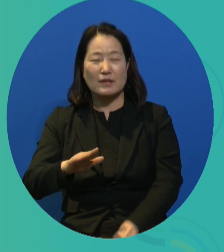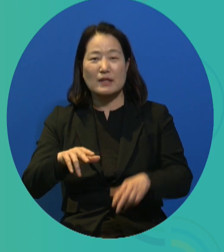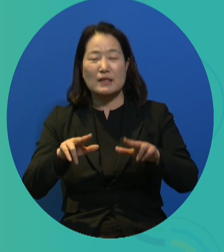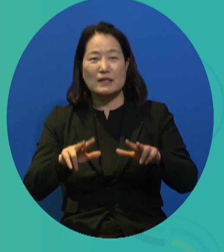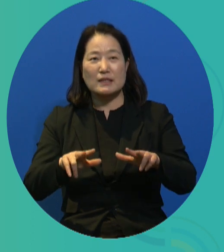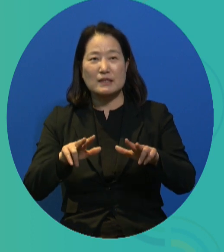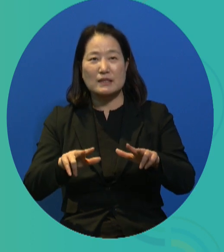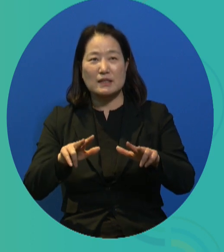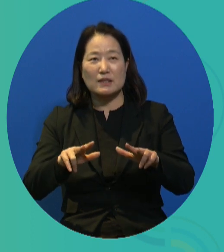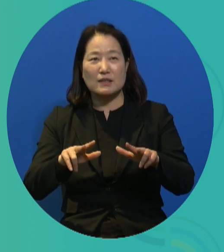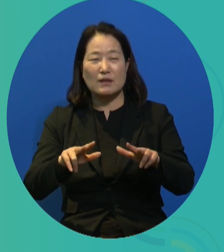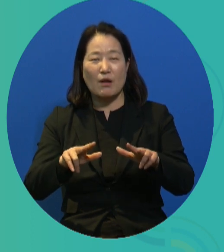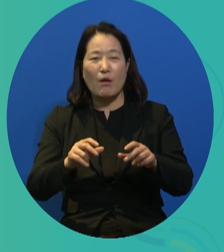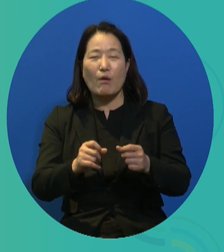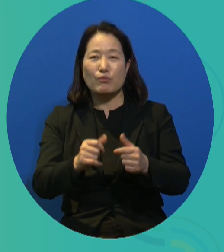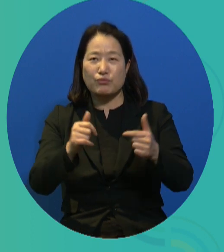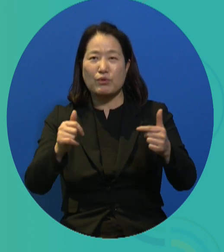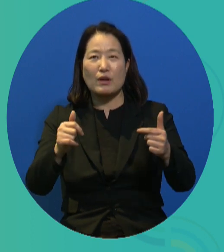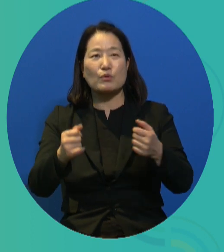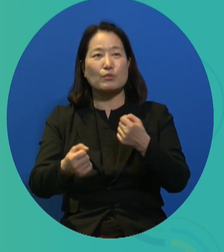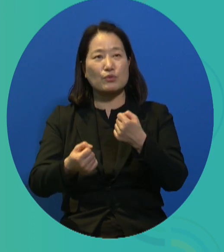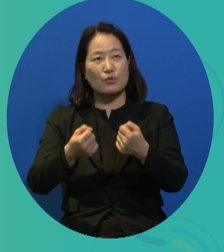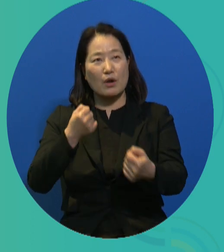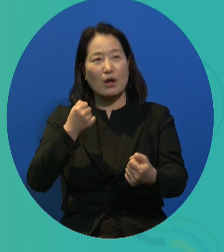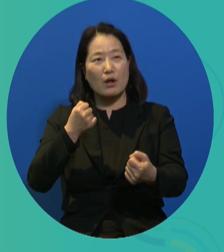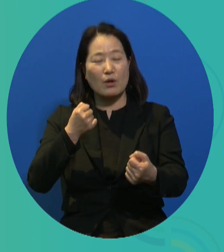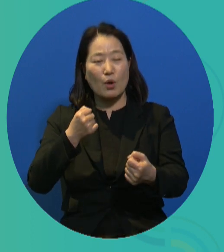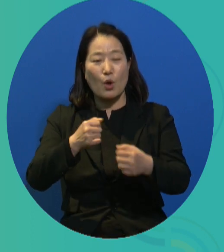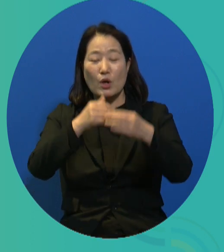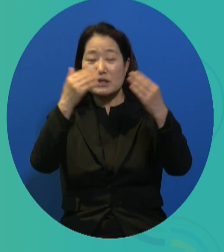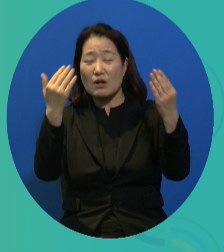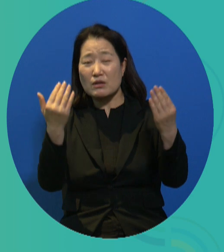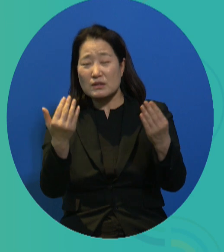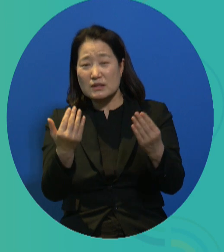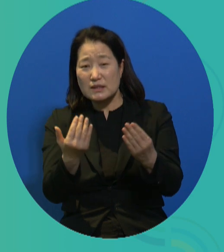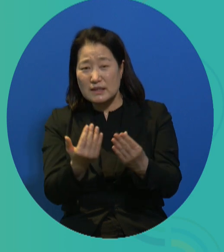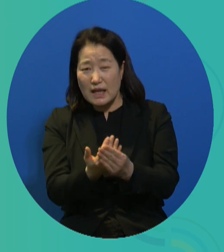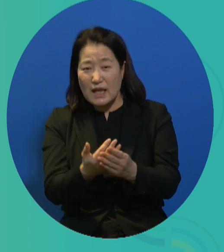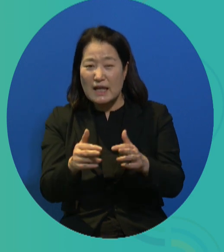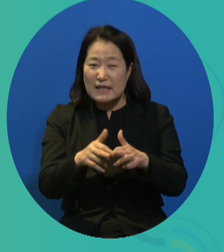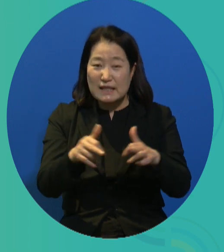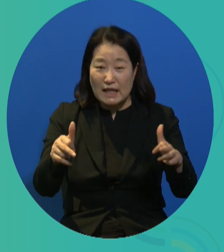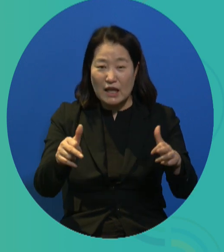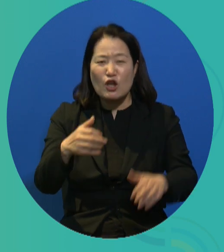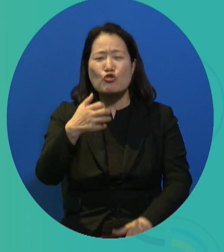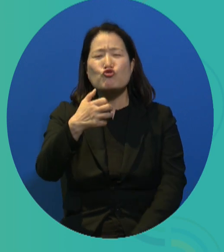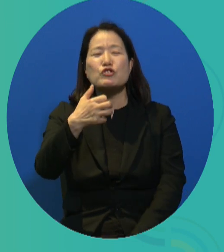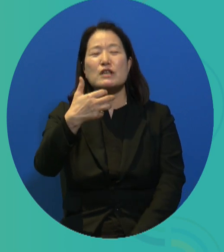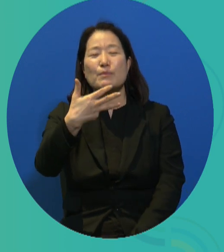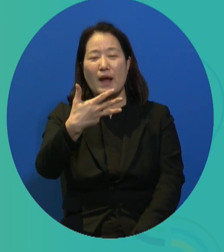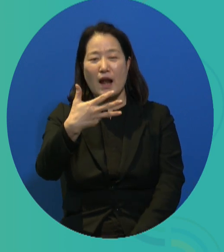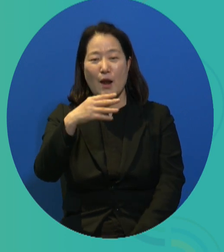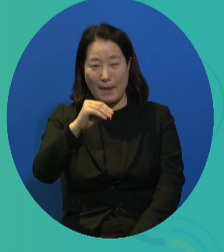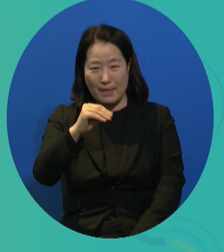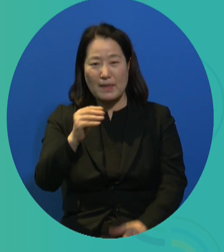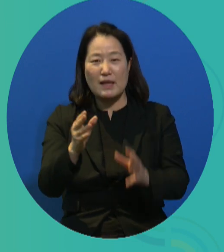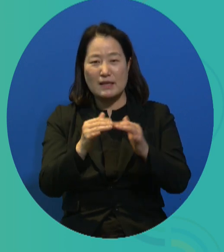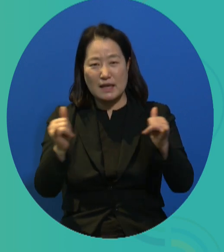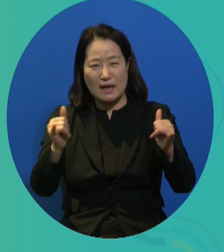However, even though we have had these valuable achievements, when we consider that there are